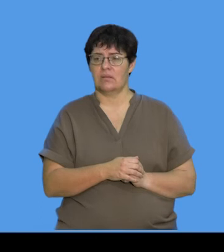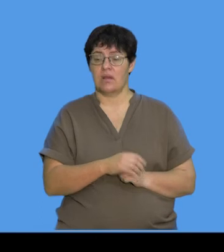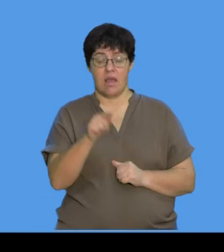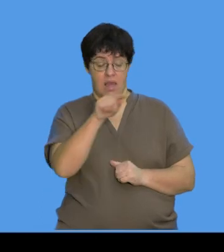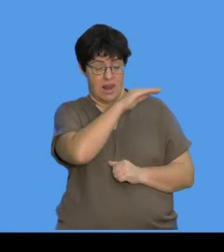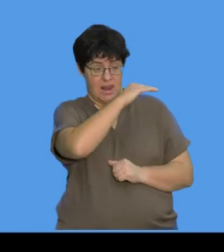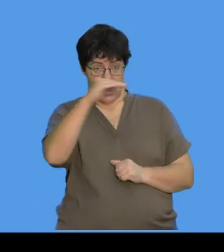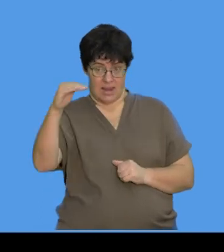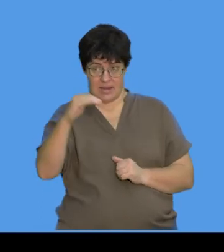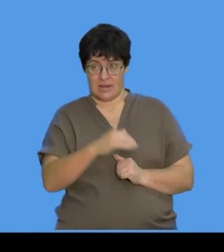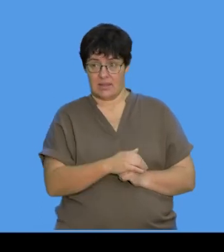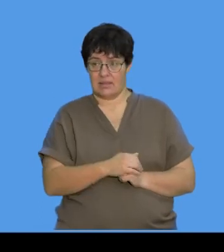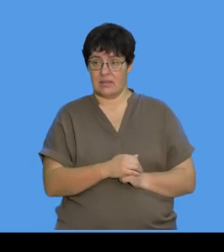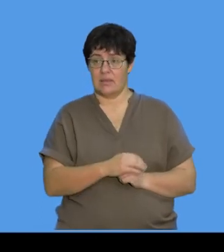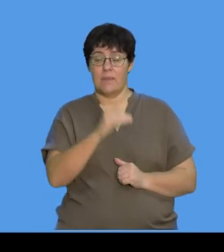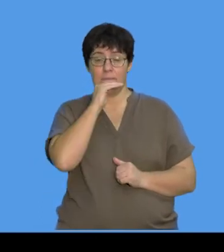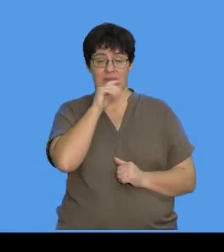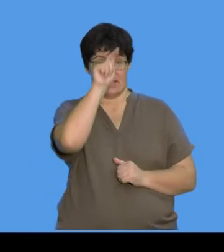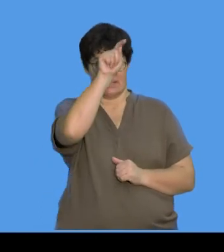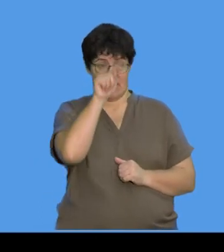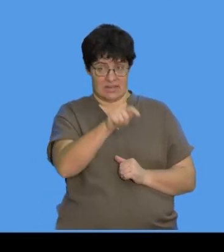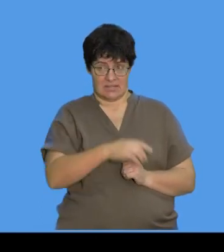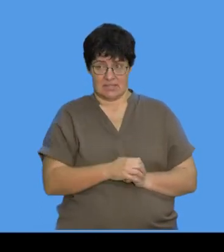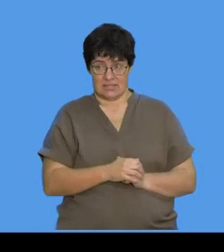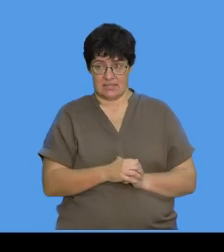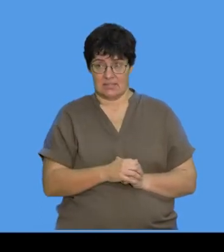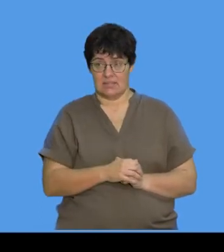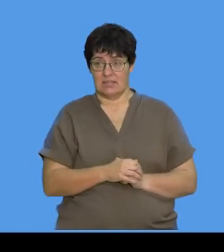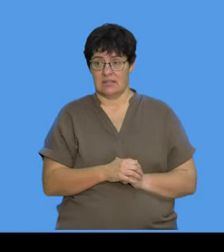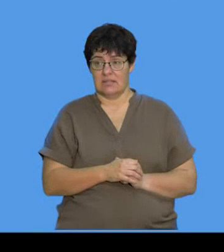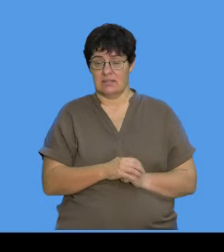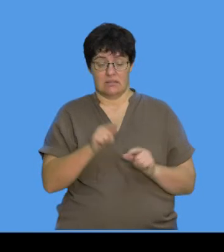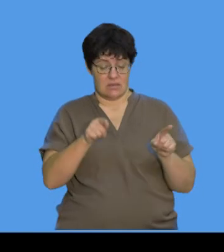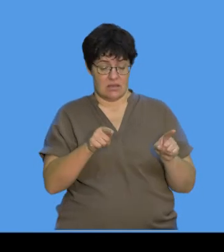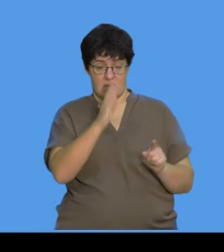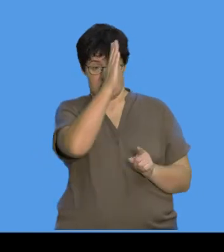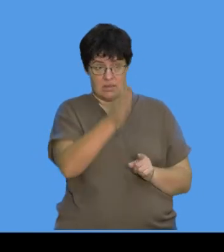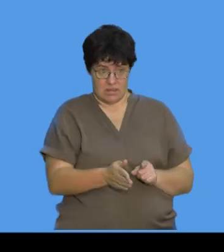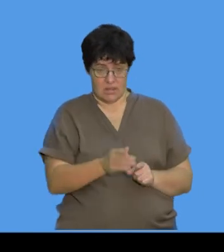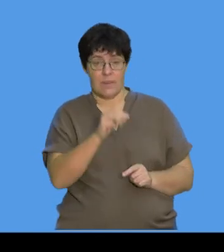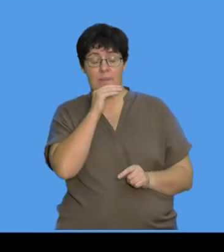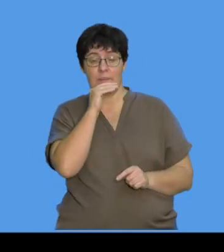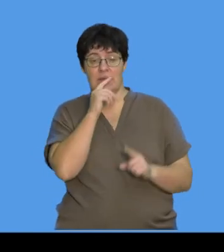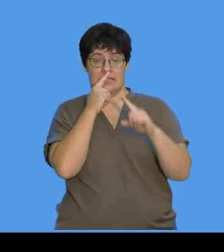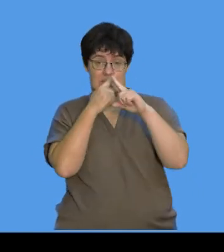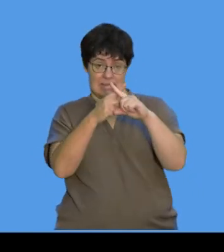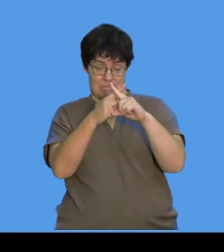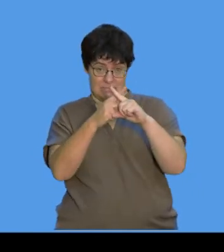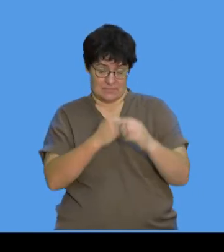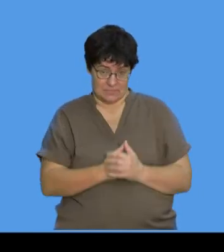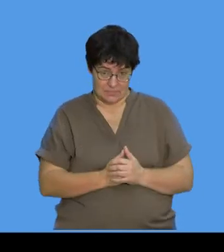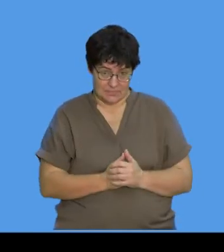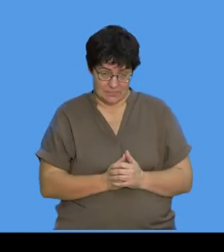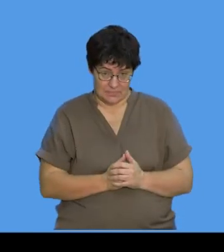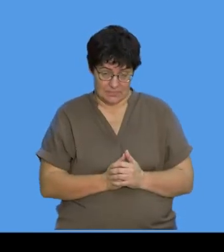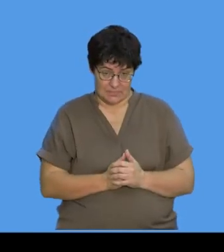means divide. Okay, this line between A and M means times.